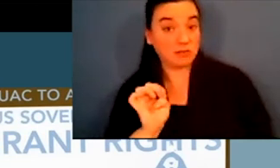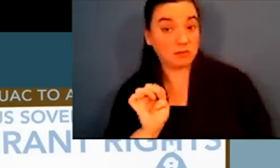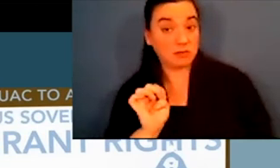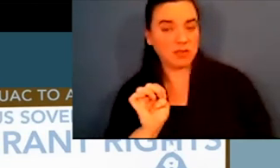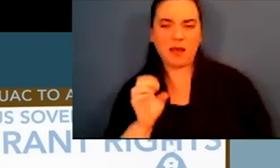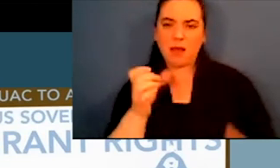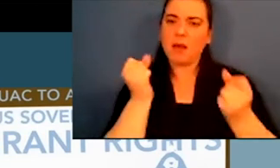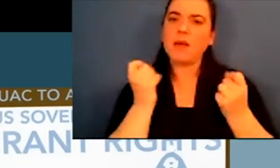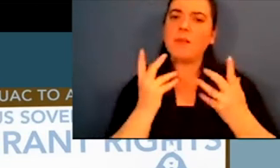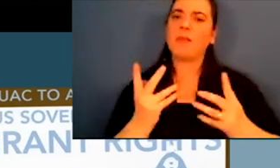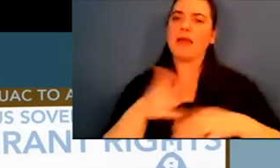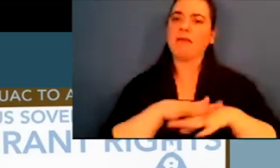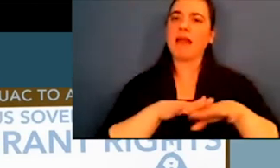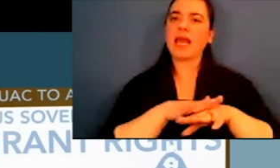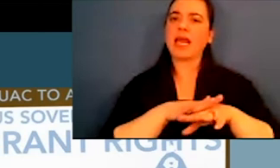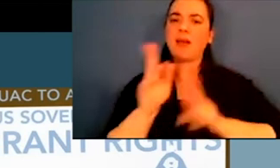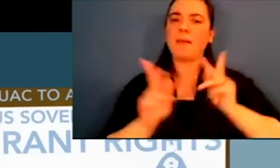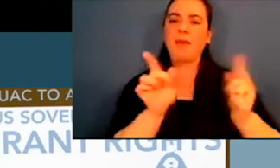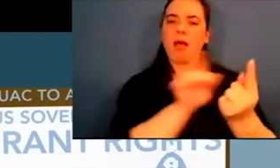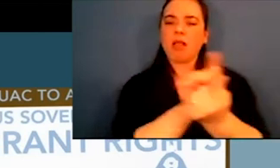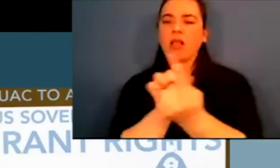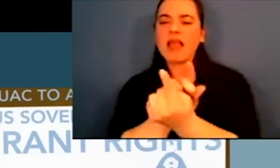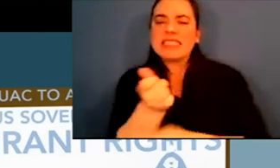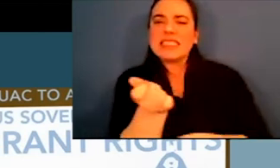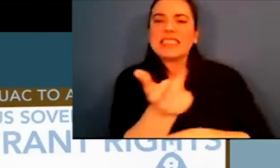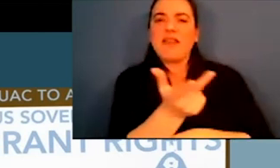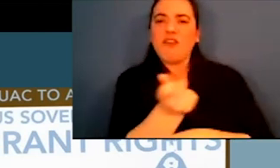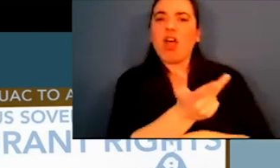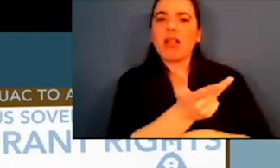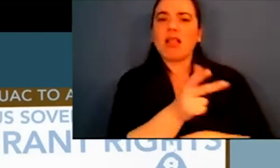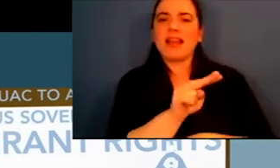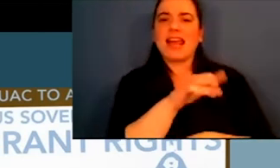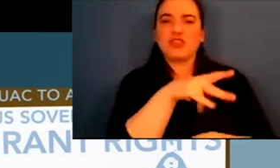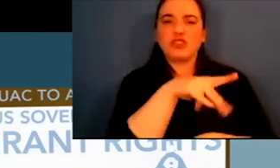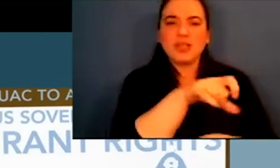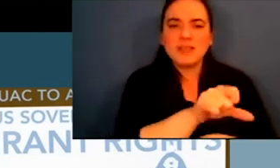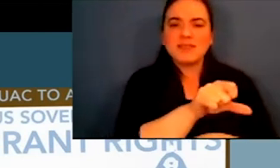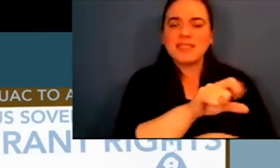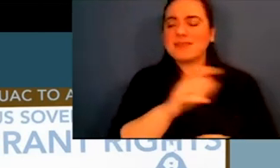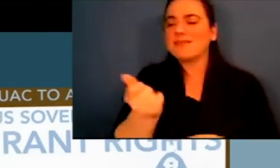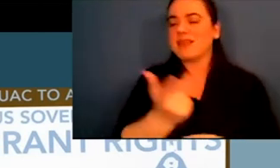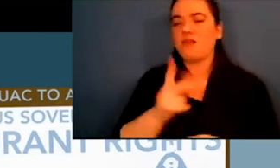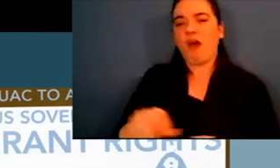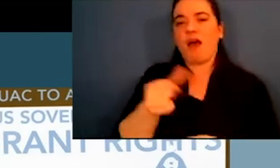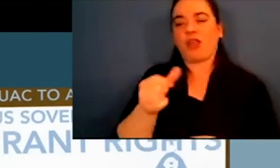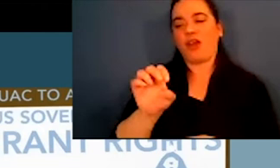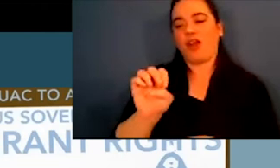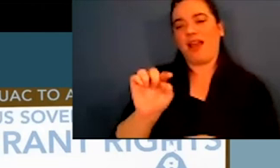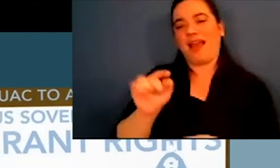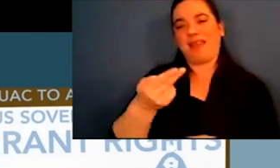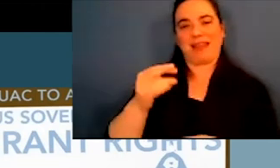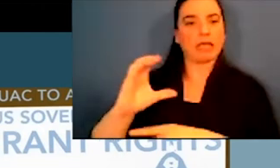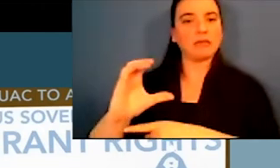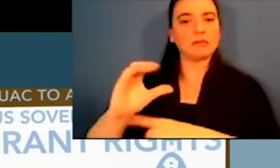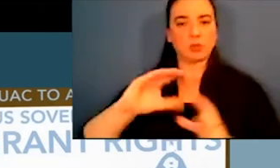we have become mixed race. It's it's not uncommon to meet native people now who are of several nations, as well as